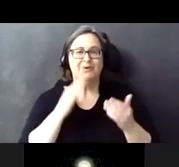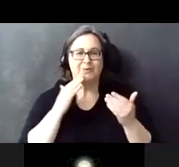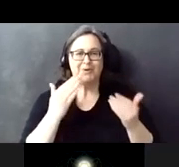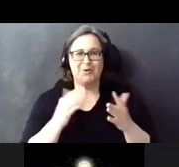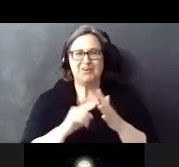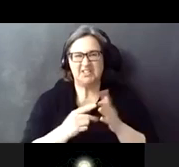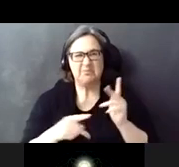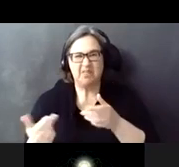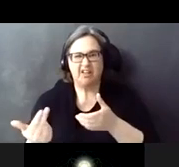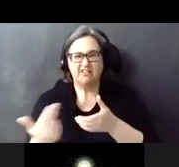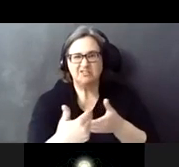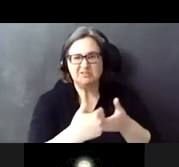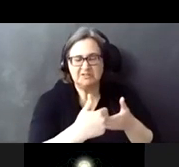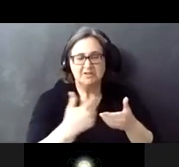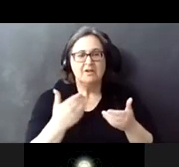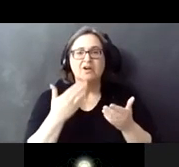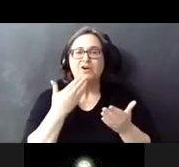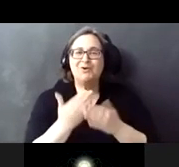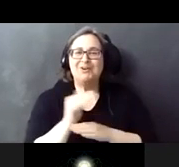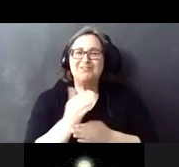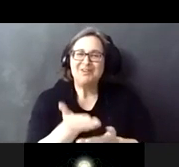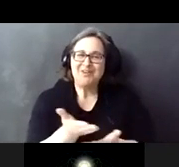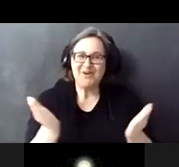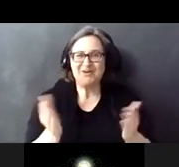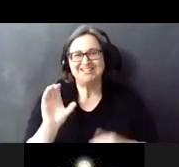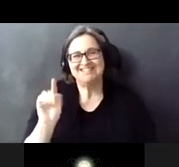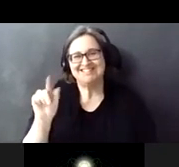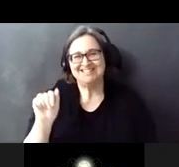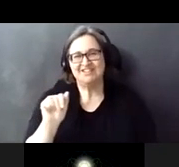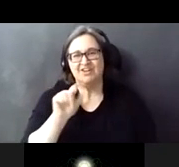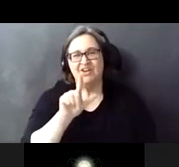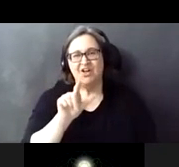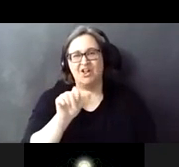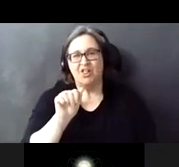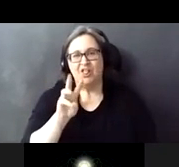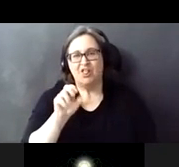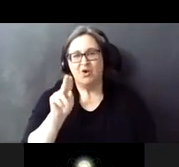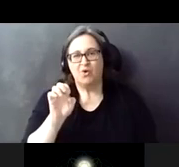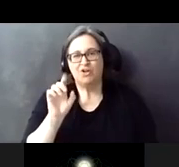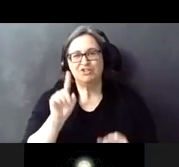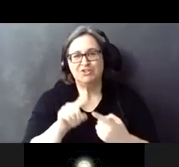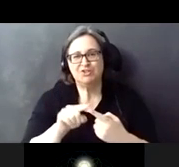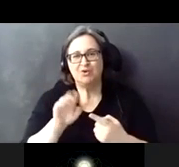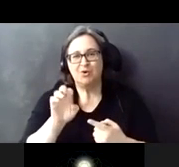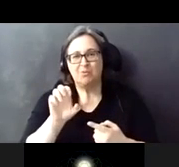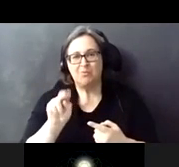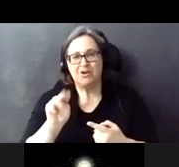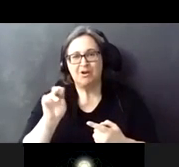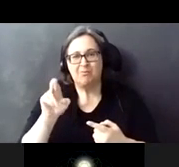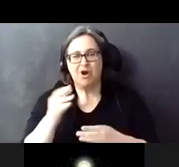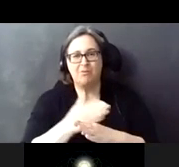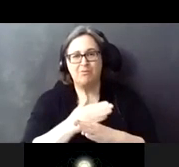So good evening and welcome all to CTA's Lawrence Bryn Mawr modernization virtual town hall.